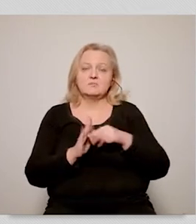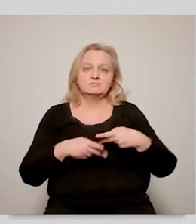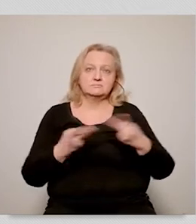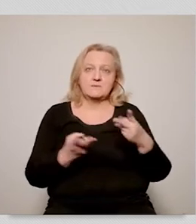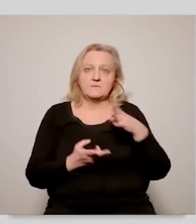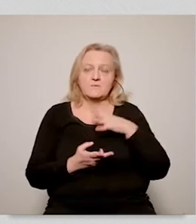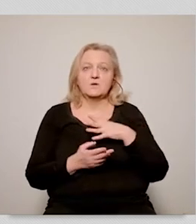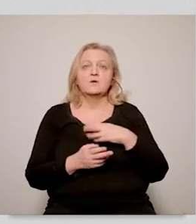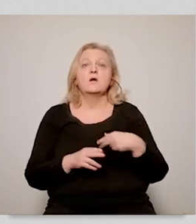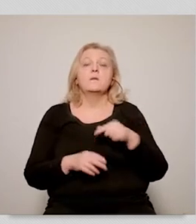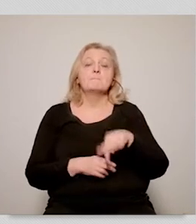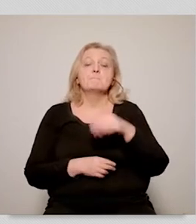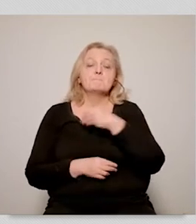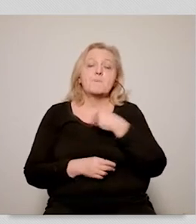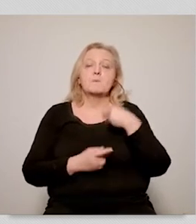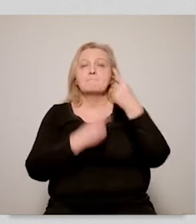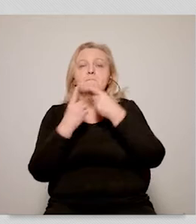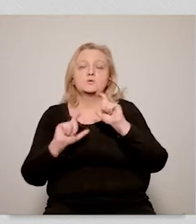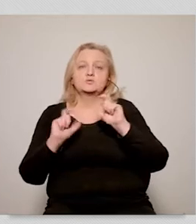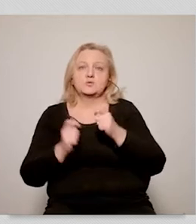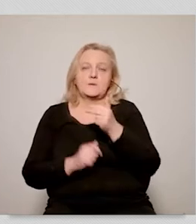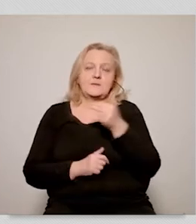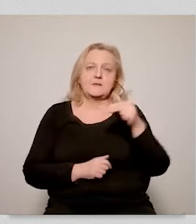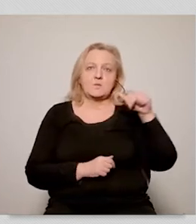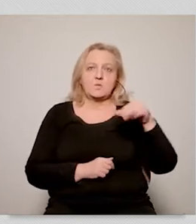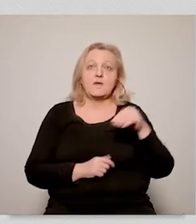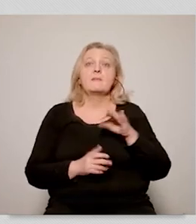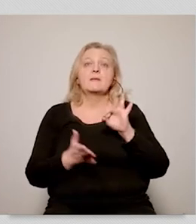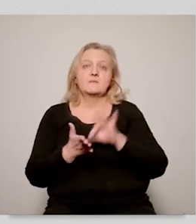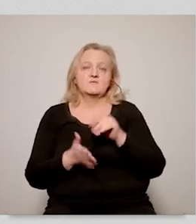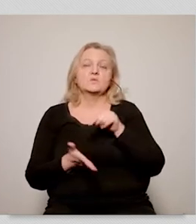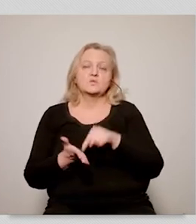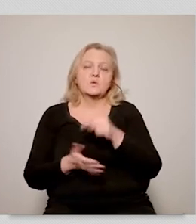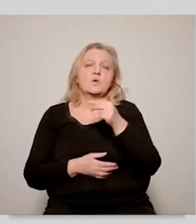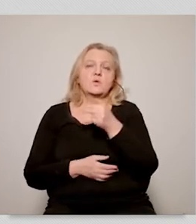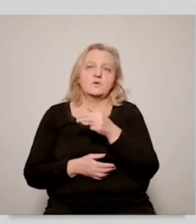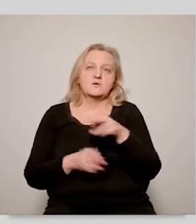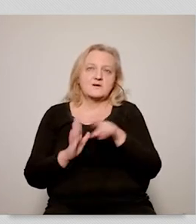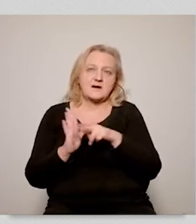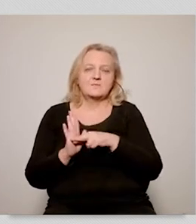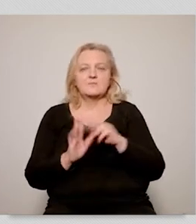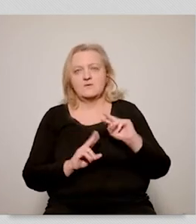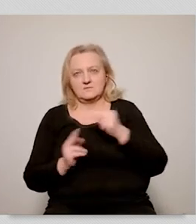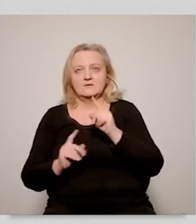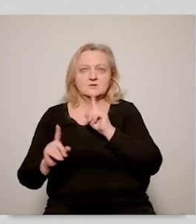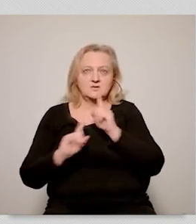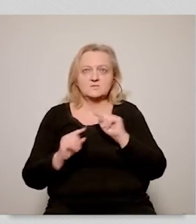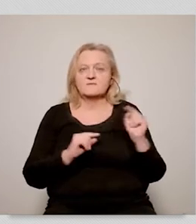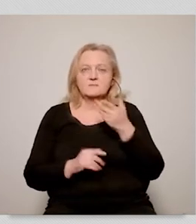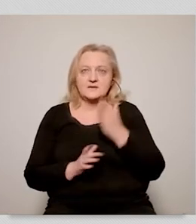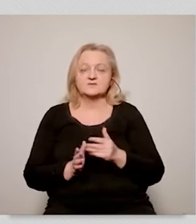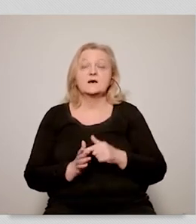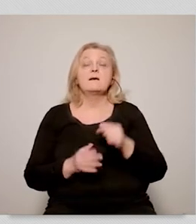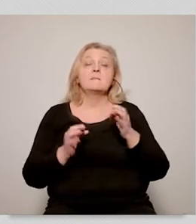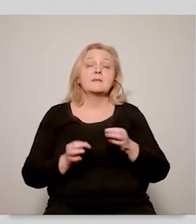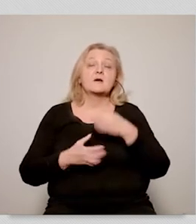public surveys, not only this, but also with public surveys. And this organization has also published a very interesting